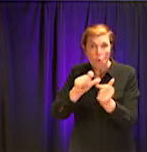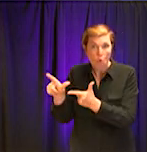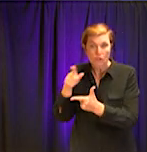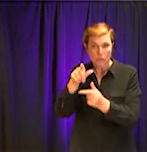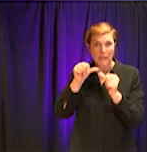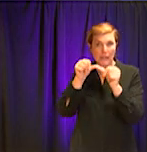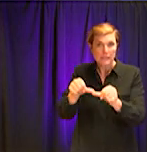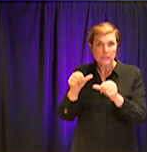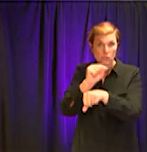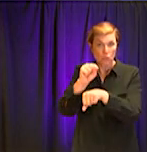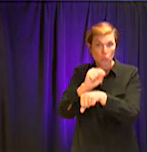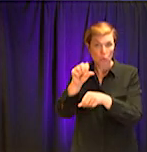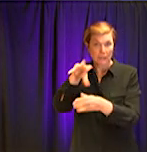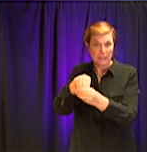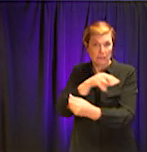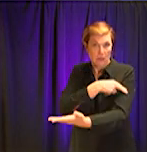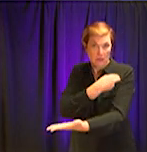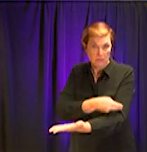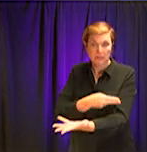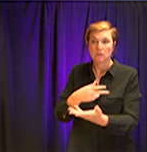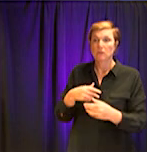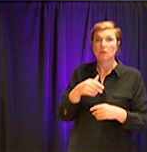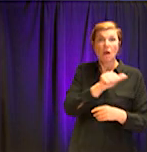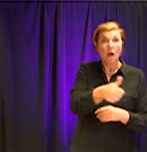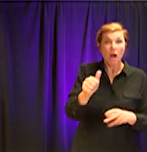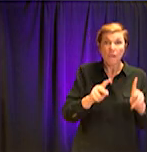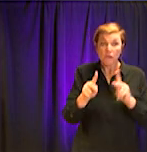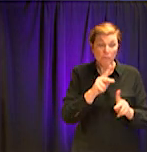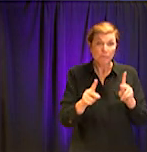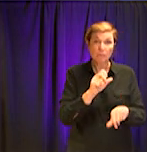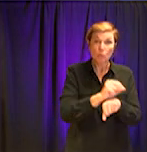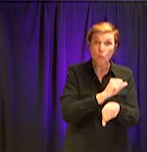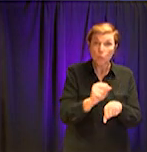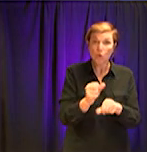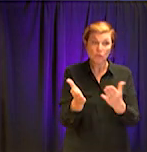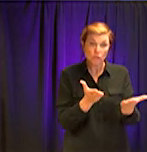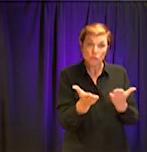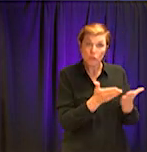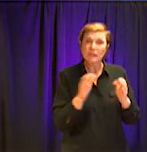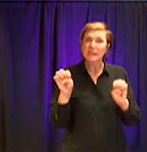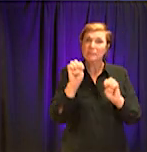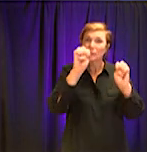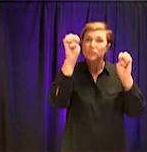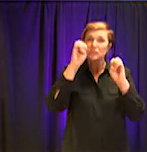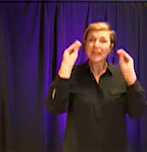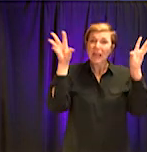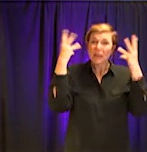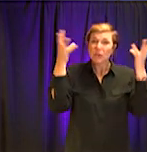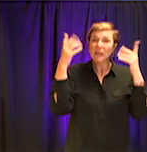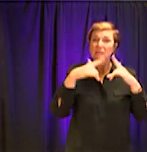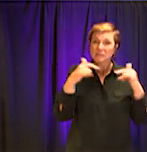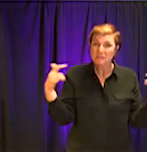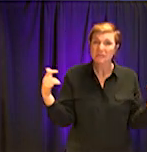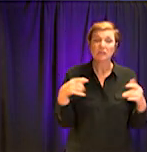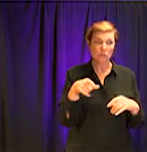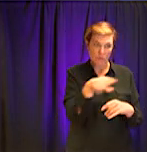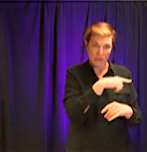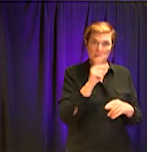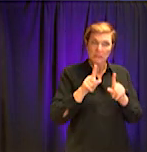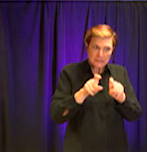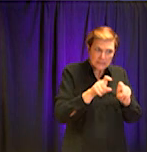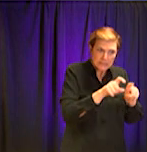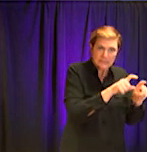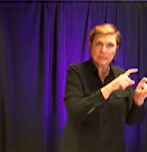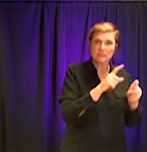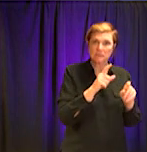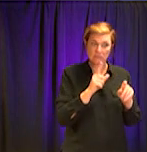services community that have to stay, you know, on duty, um, to, uh, to help manage, uh, issues that come up through